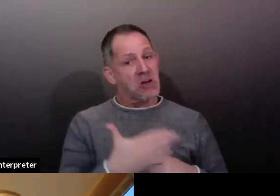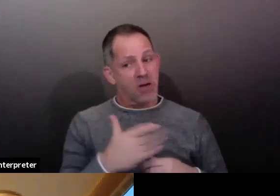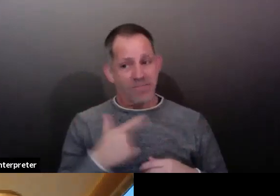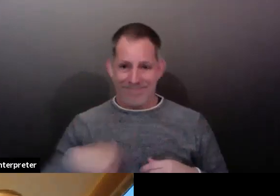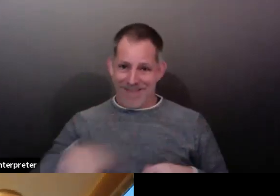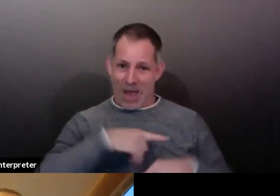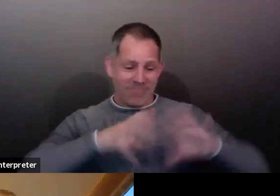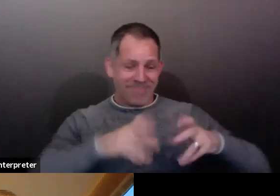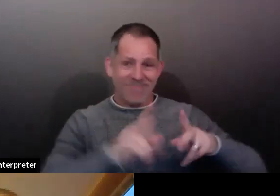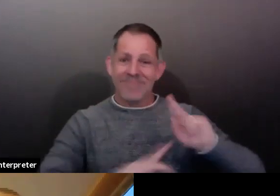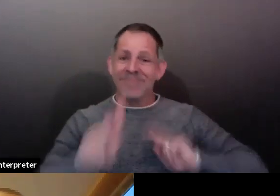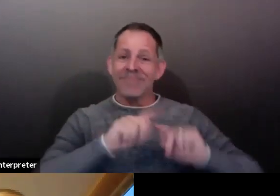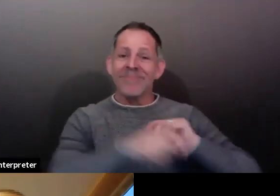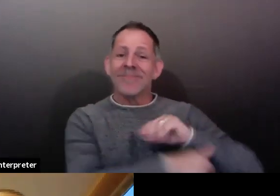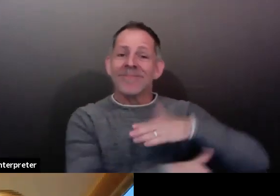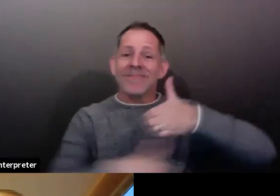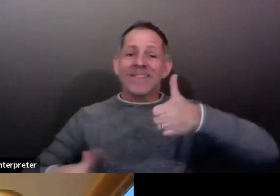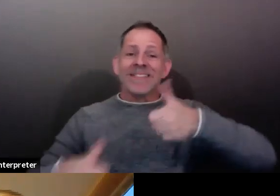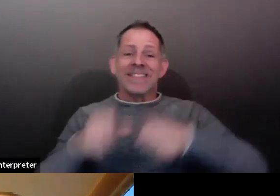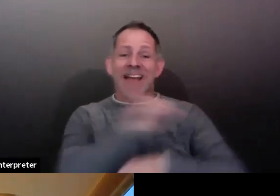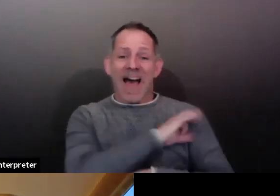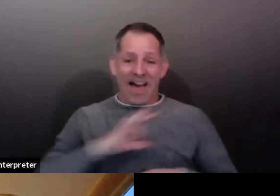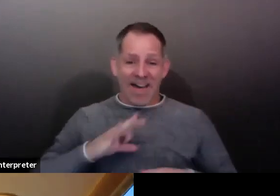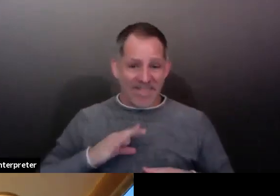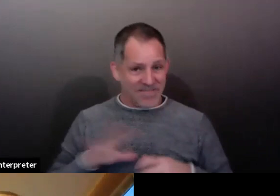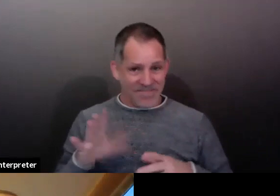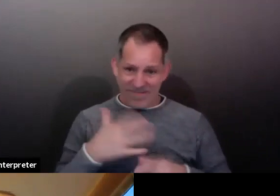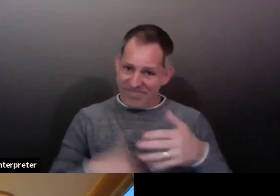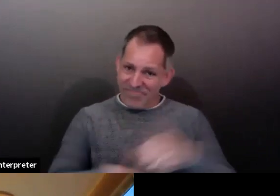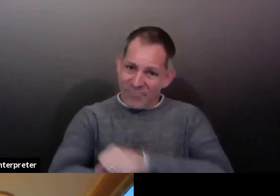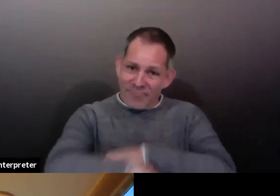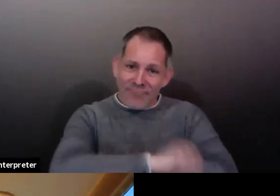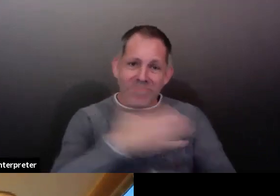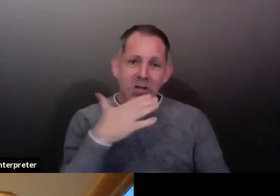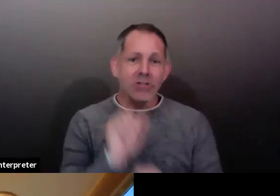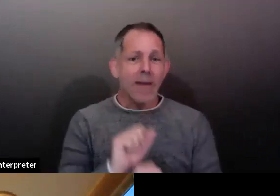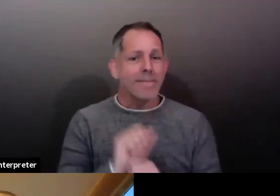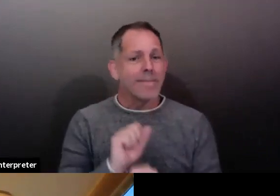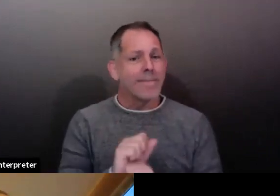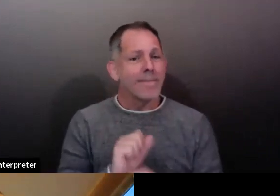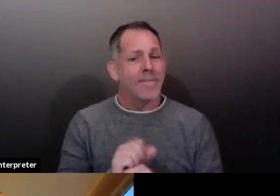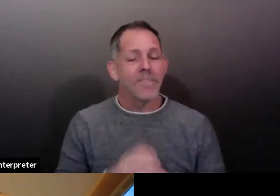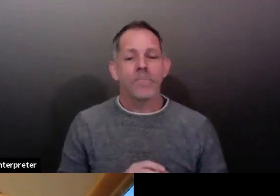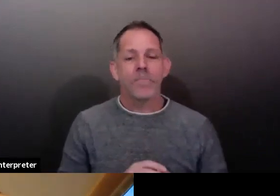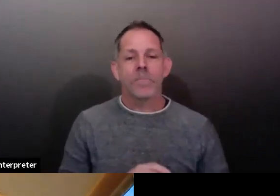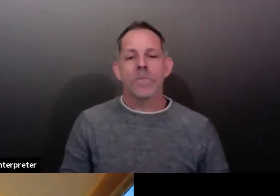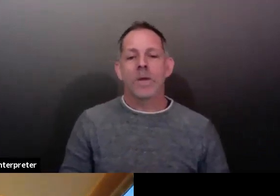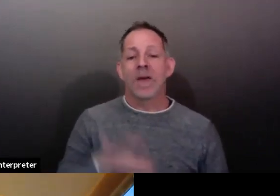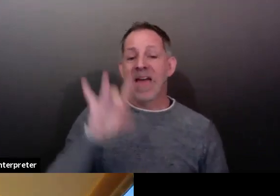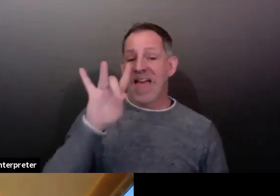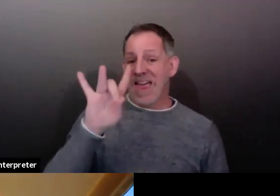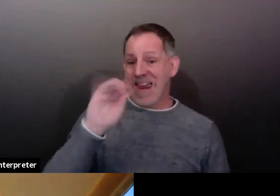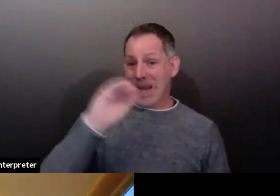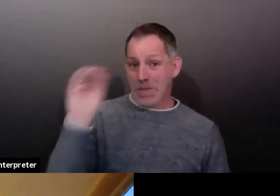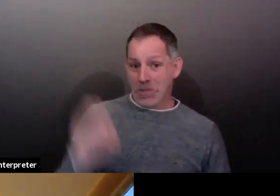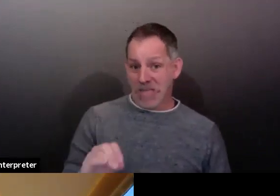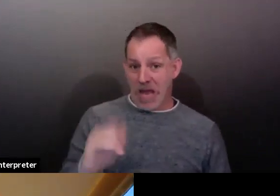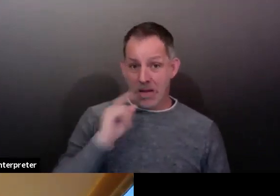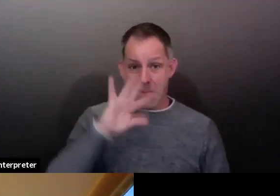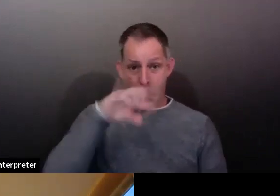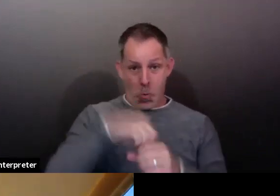percent within a day, about 80 percent within two days. And then the contacts are about 70 to 80 percent are being